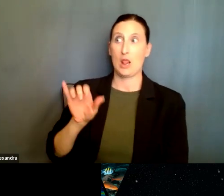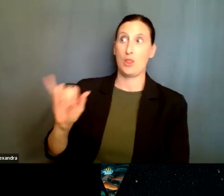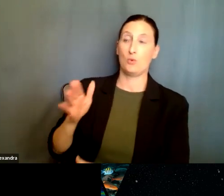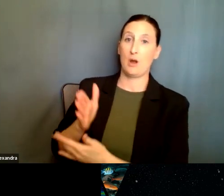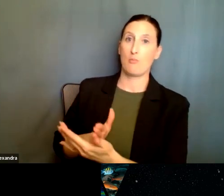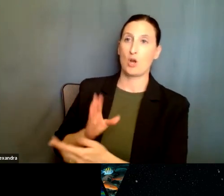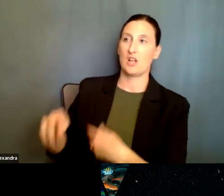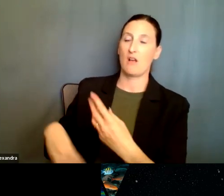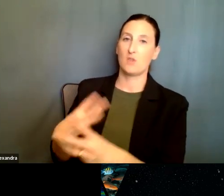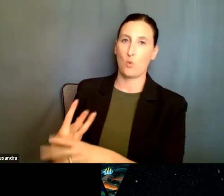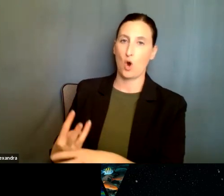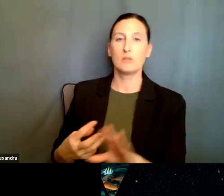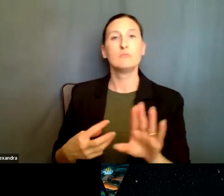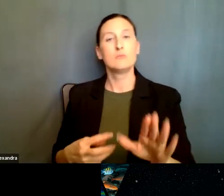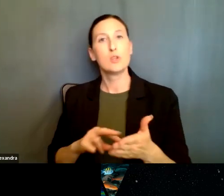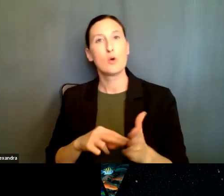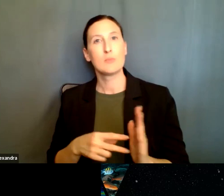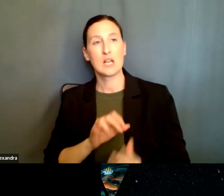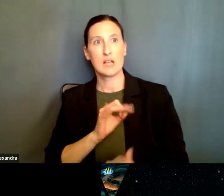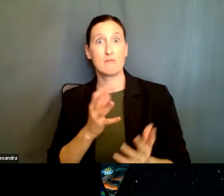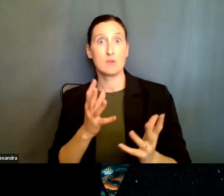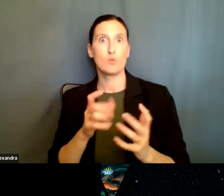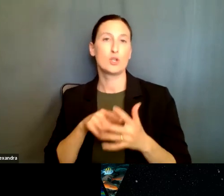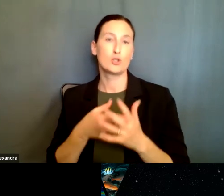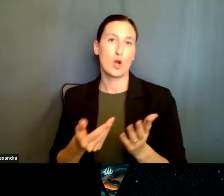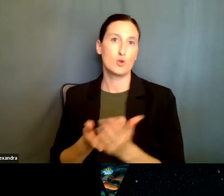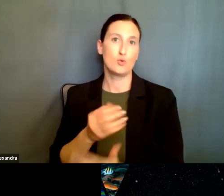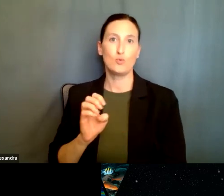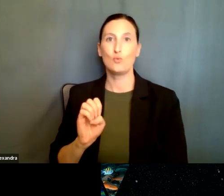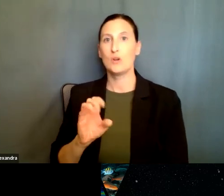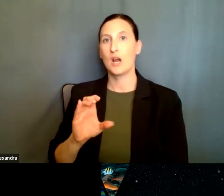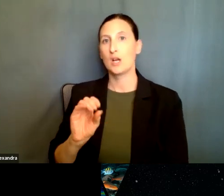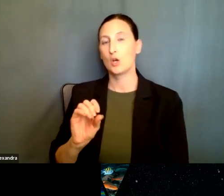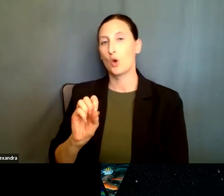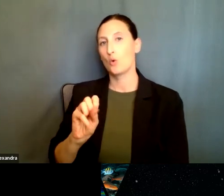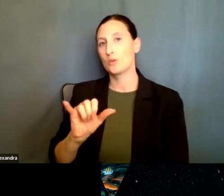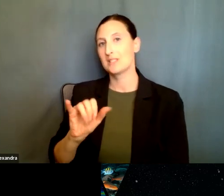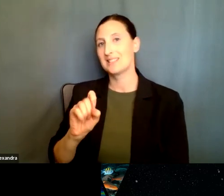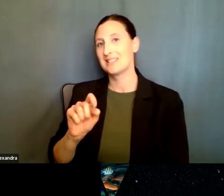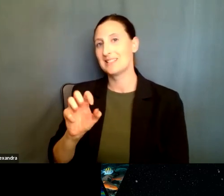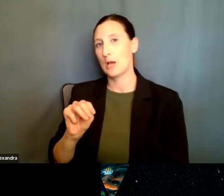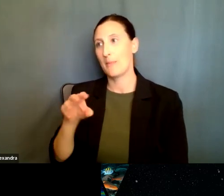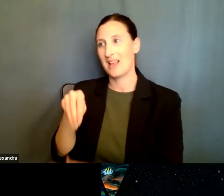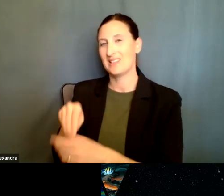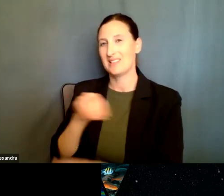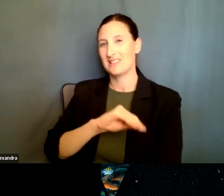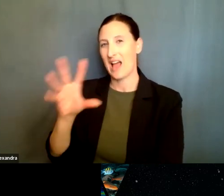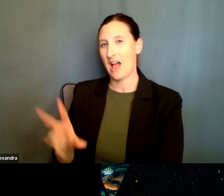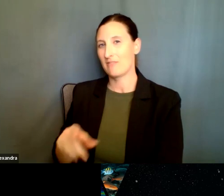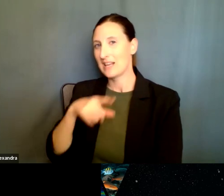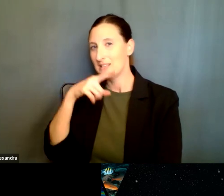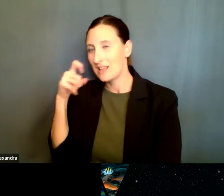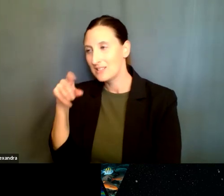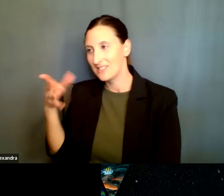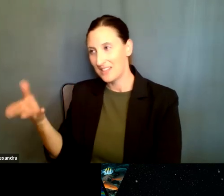right? So if you want to study the, um, ecosystem in, I don't know, in an African desert, then it would be really useful to have